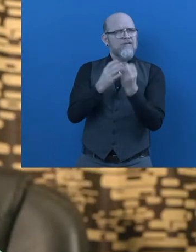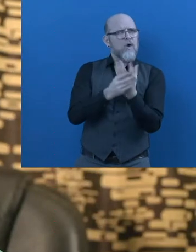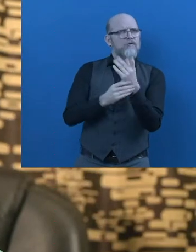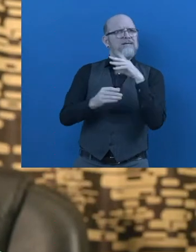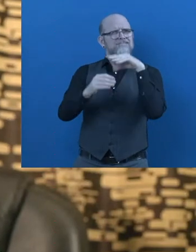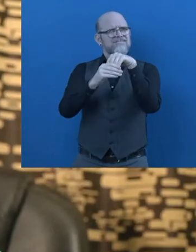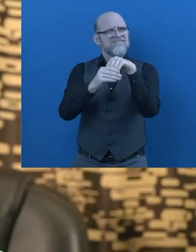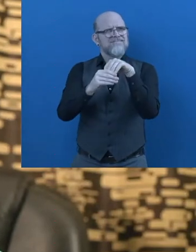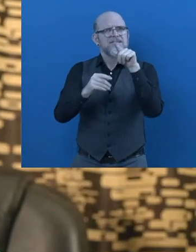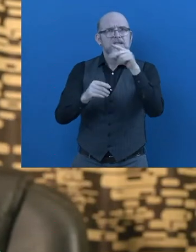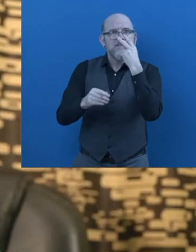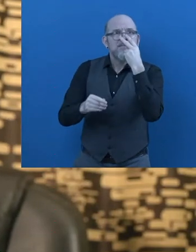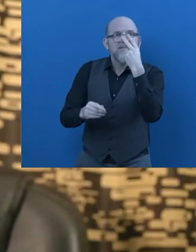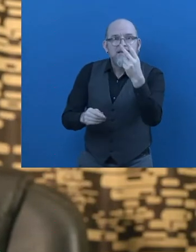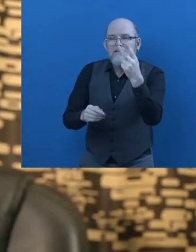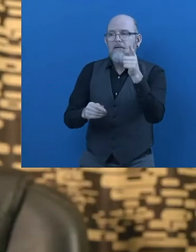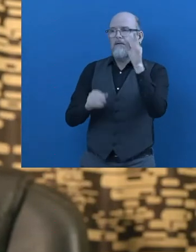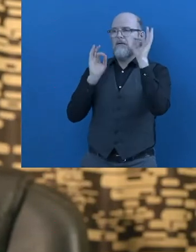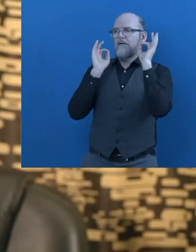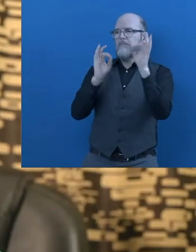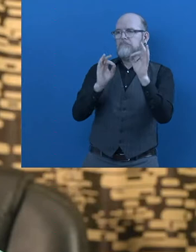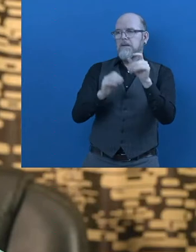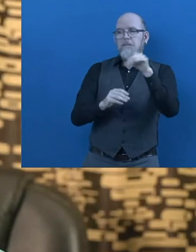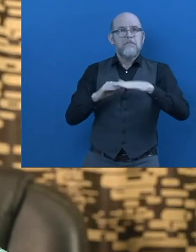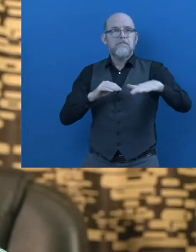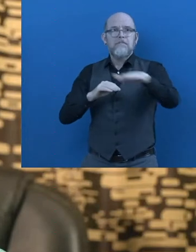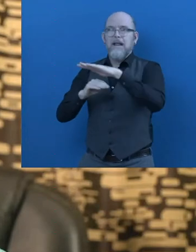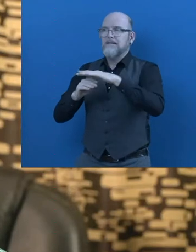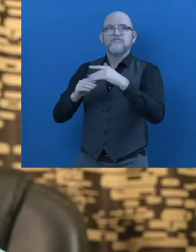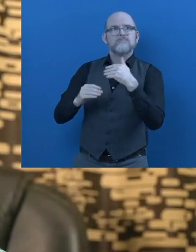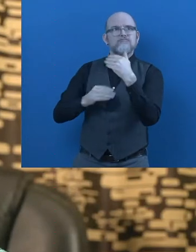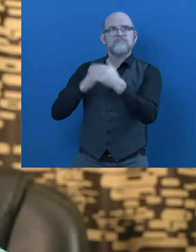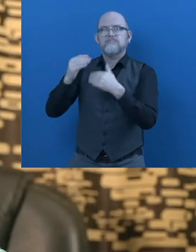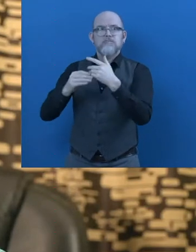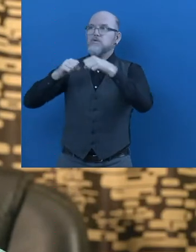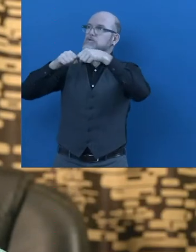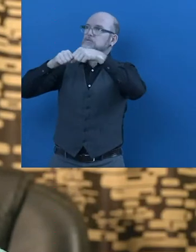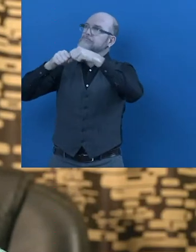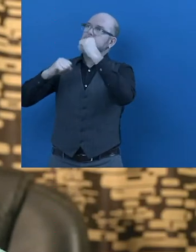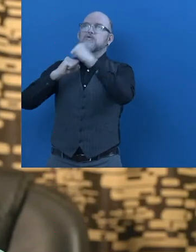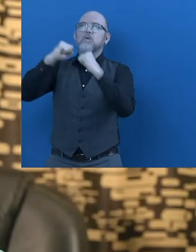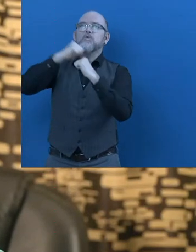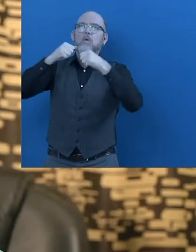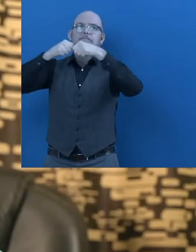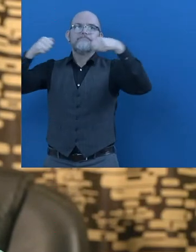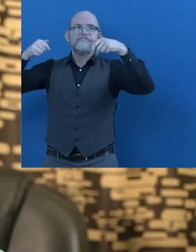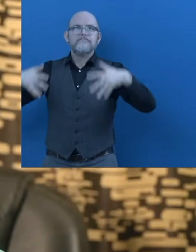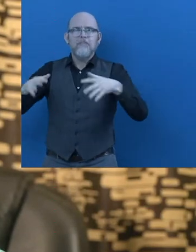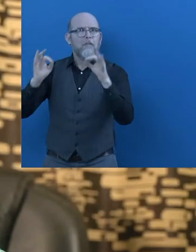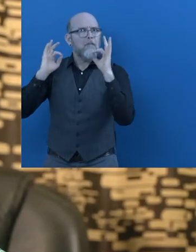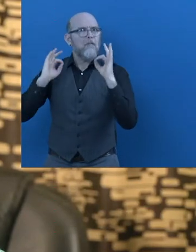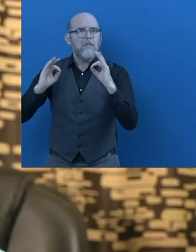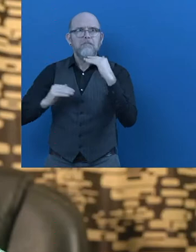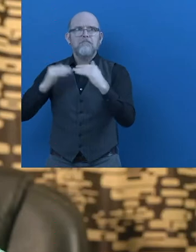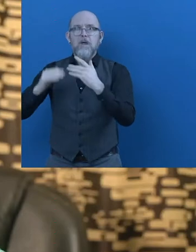been in collaboration with the Special Needs Initiative for Growth Special have put in place quite a number of